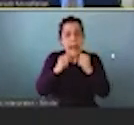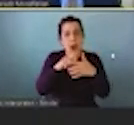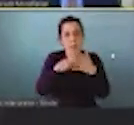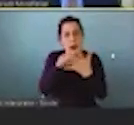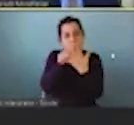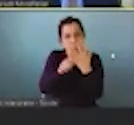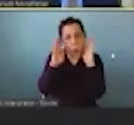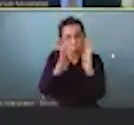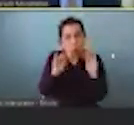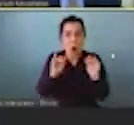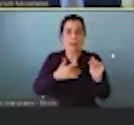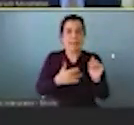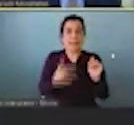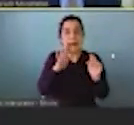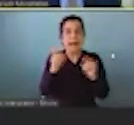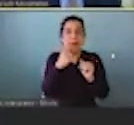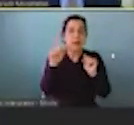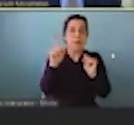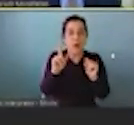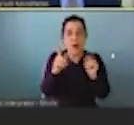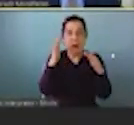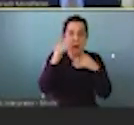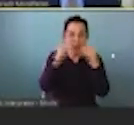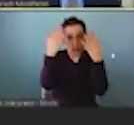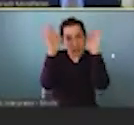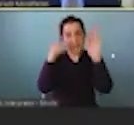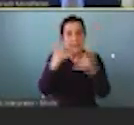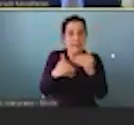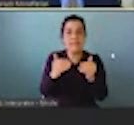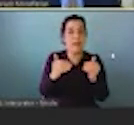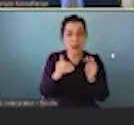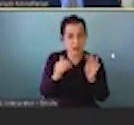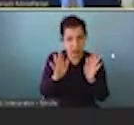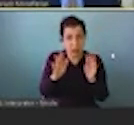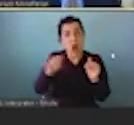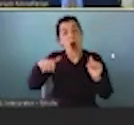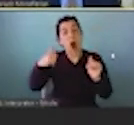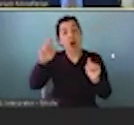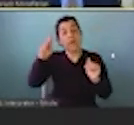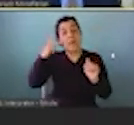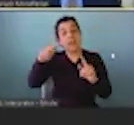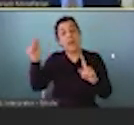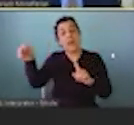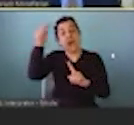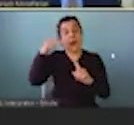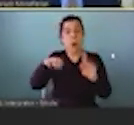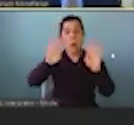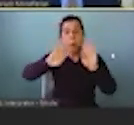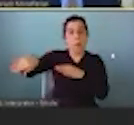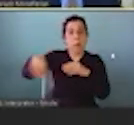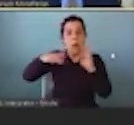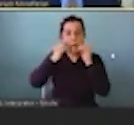viewed as progressive issues. And folks that, you know, have other political views or other persuasions may not be convinced by